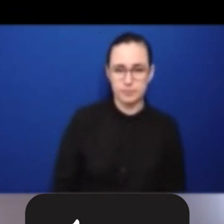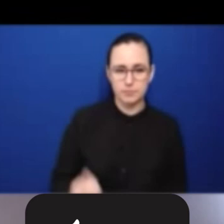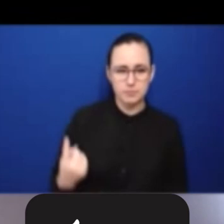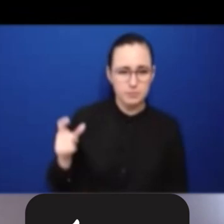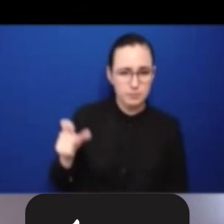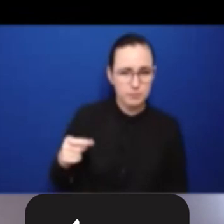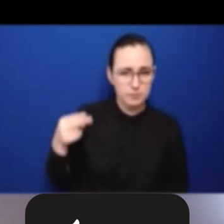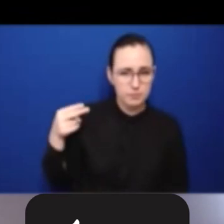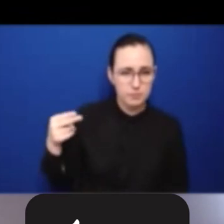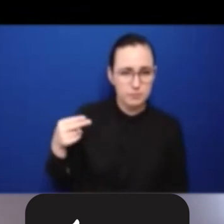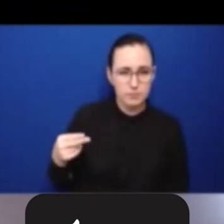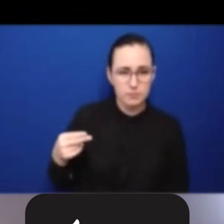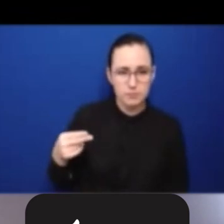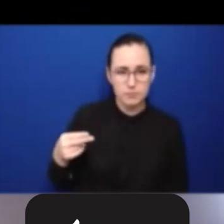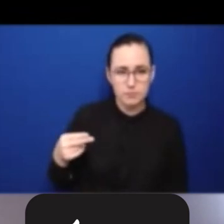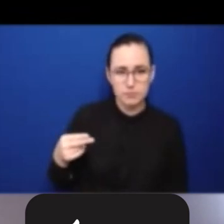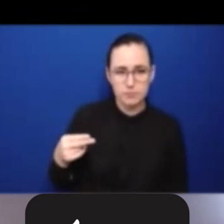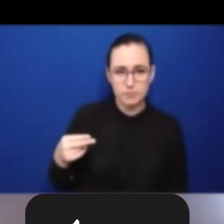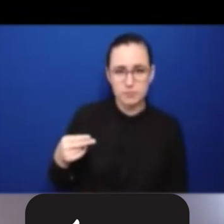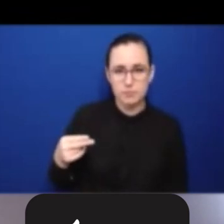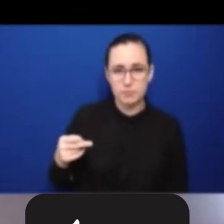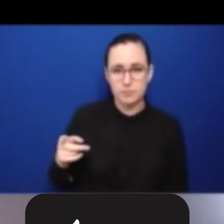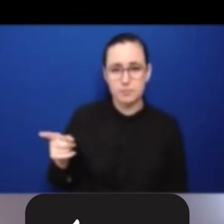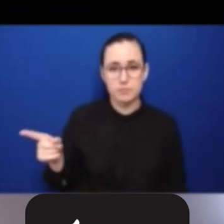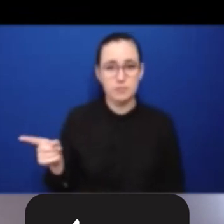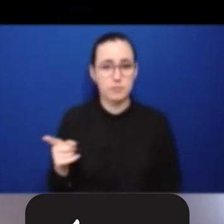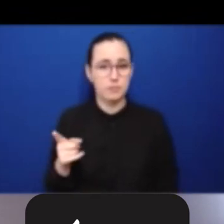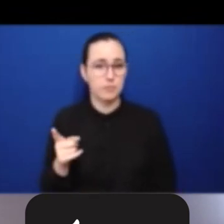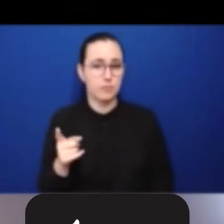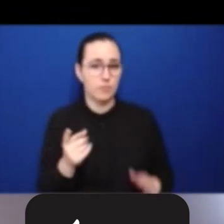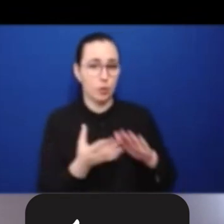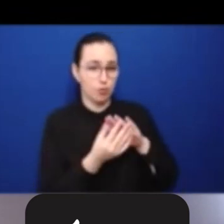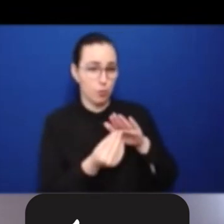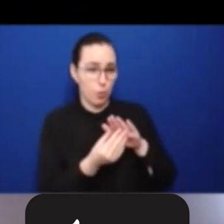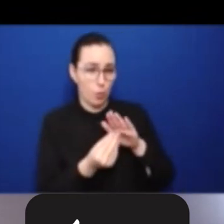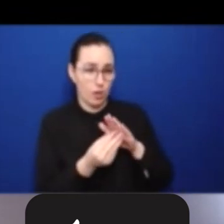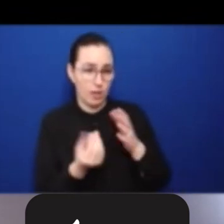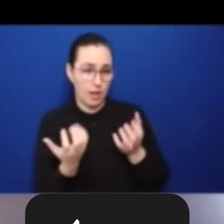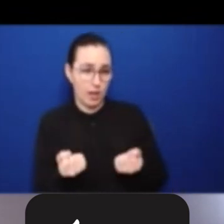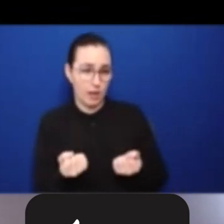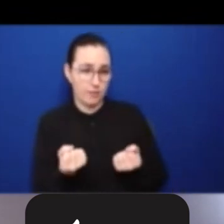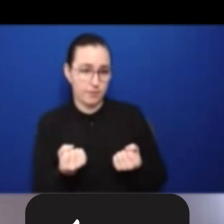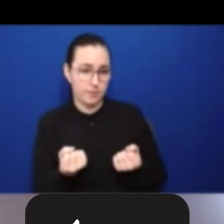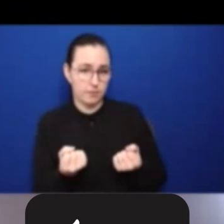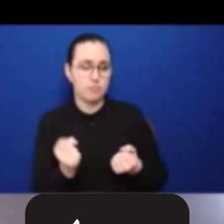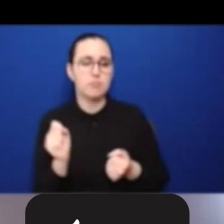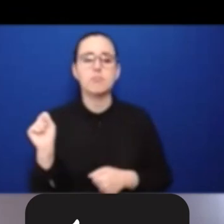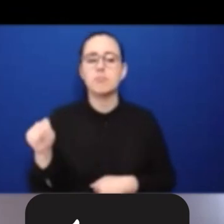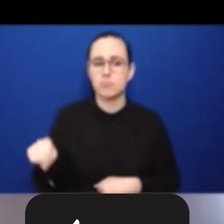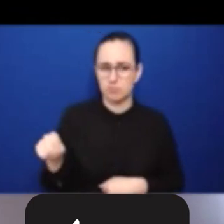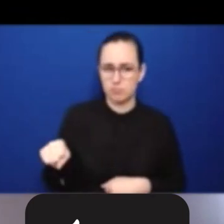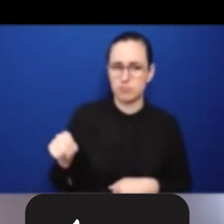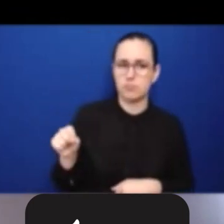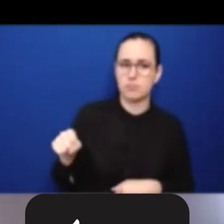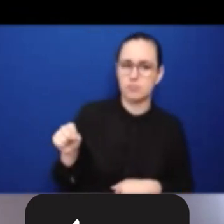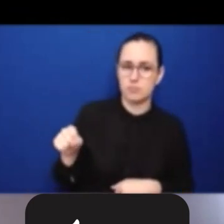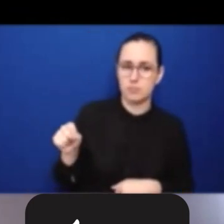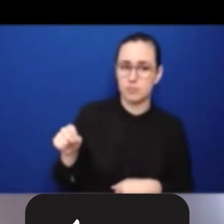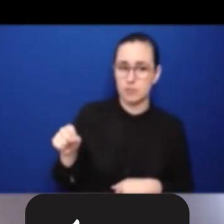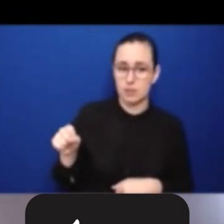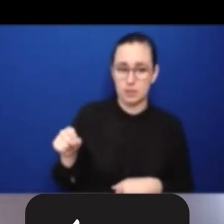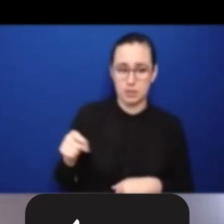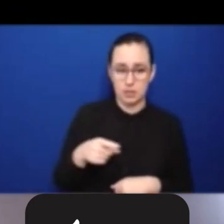Someone asked for the recording. Yes, we'll make the link available. So what we'll do, we'll make the link available